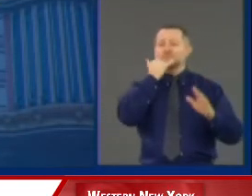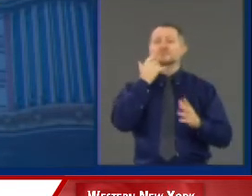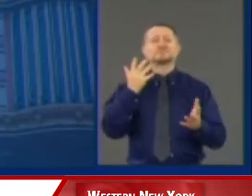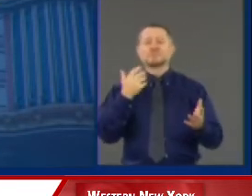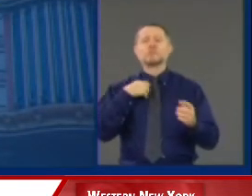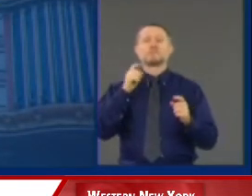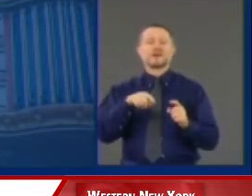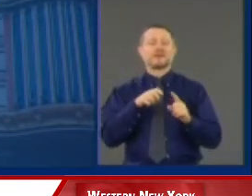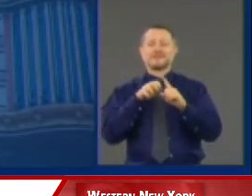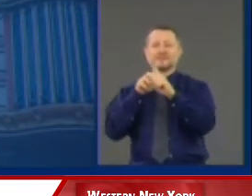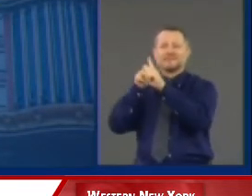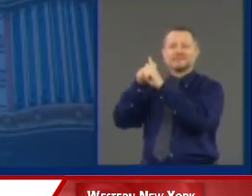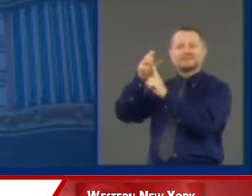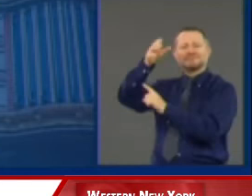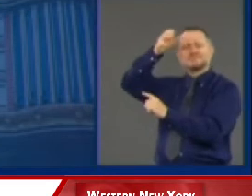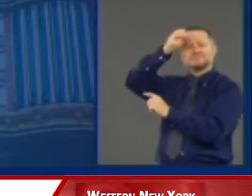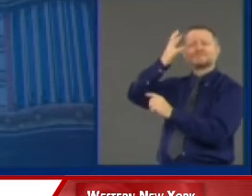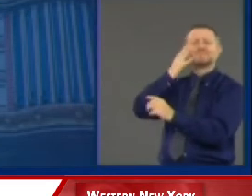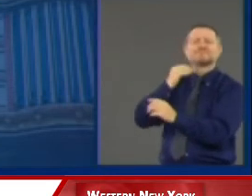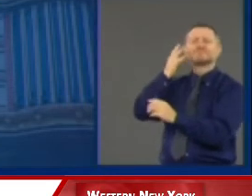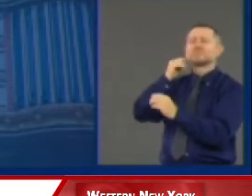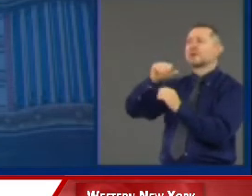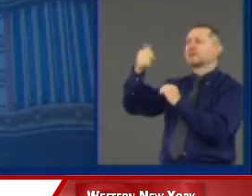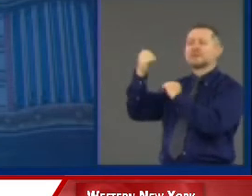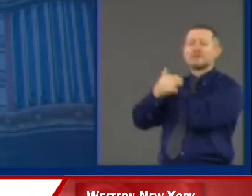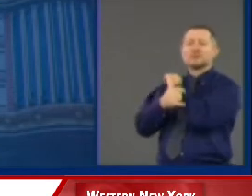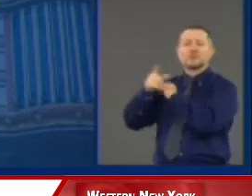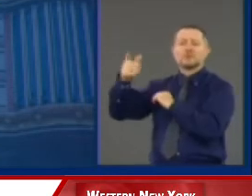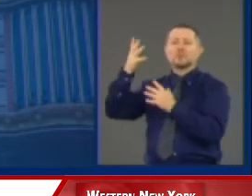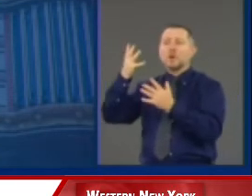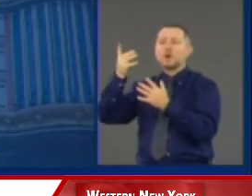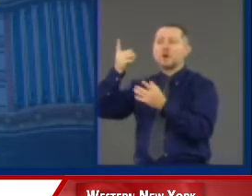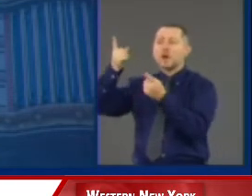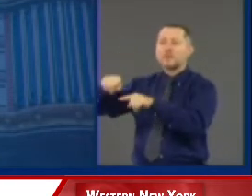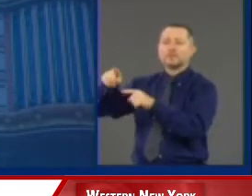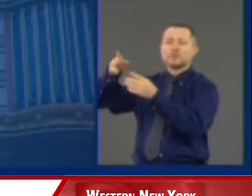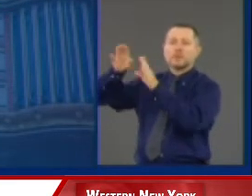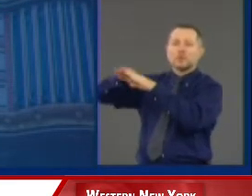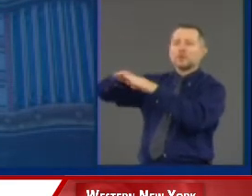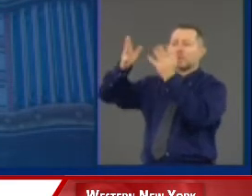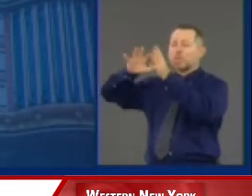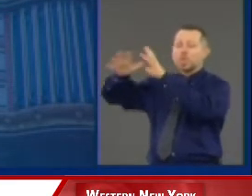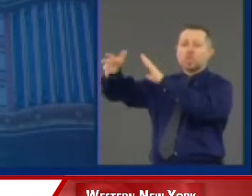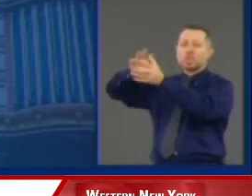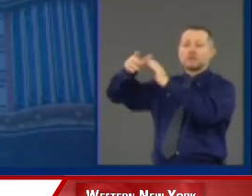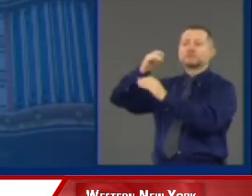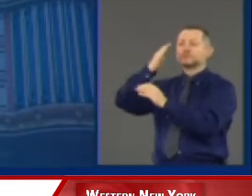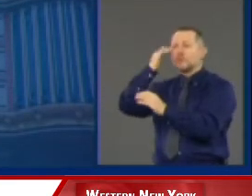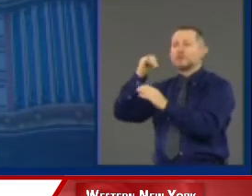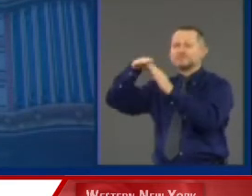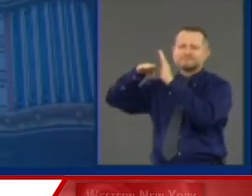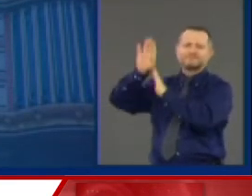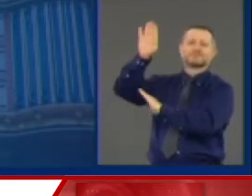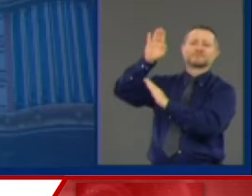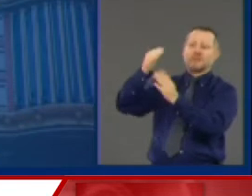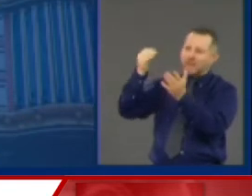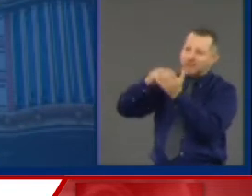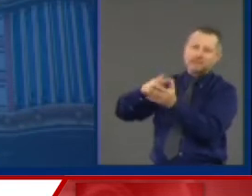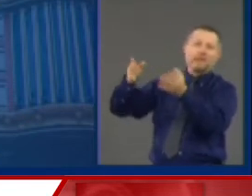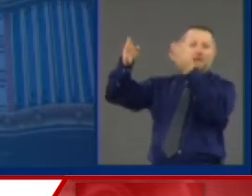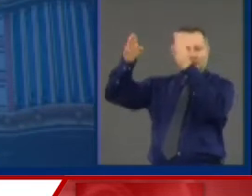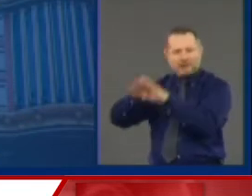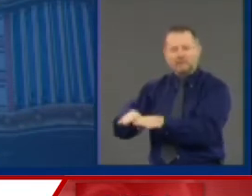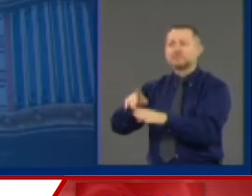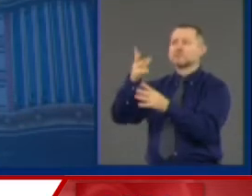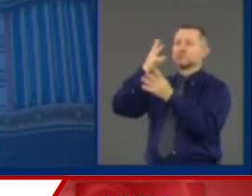through this with other countries, where they closed, they opened, they got into trouble, they had to close again. But